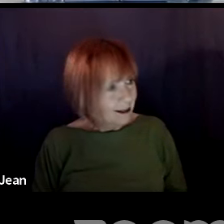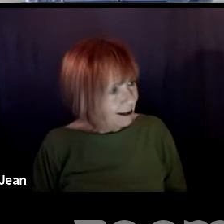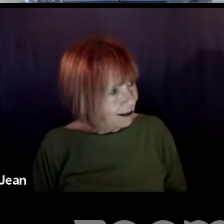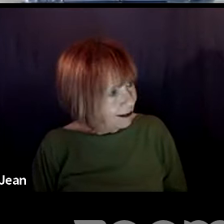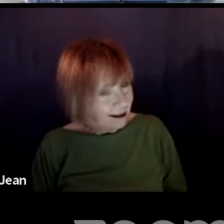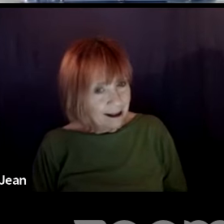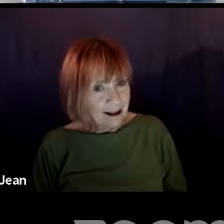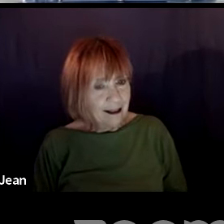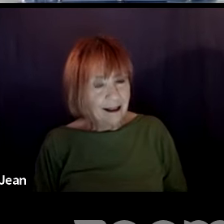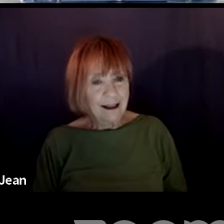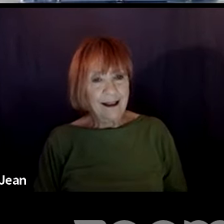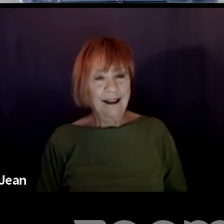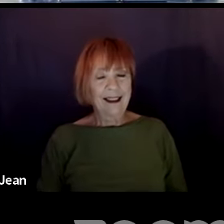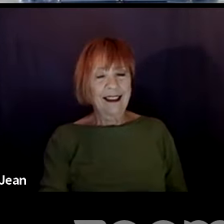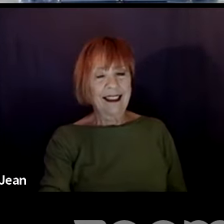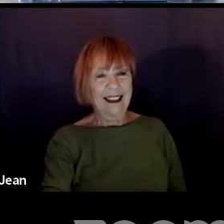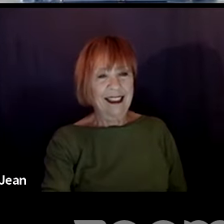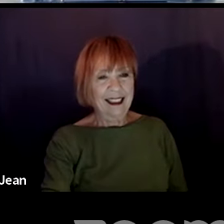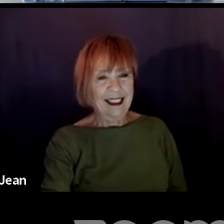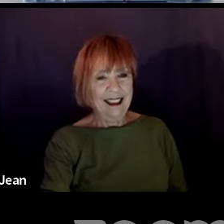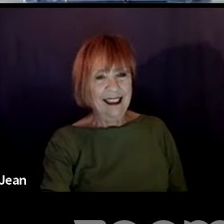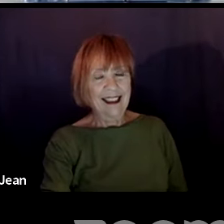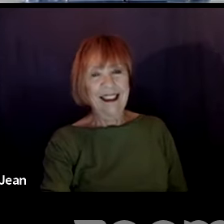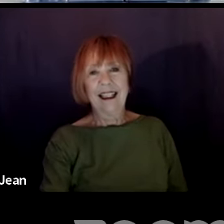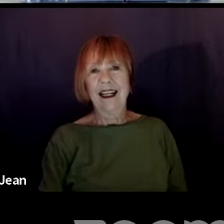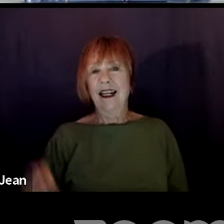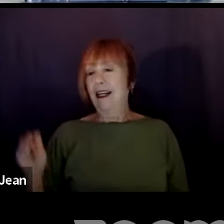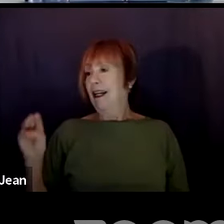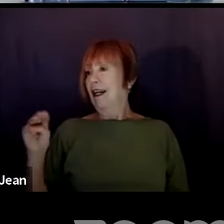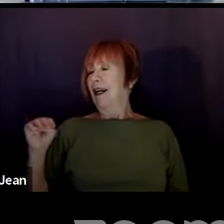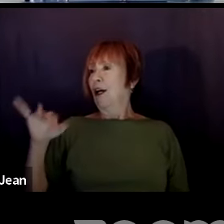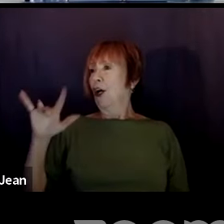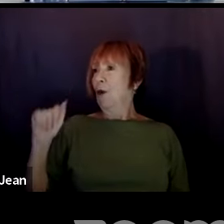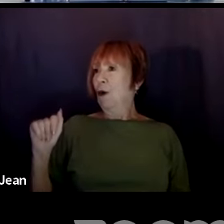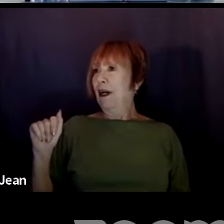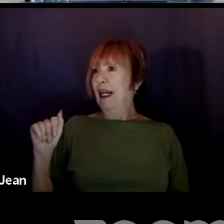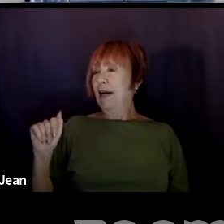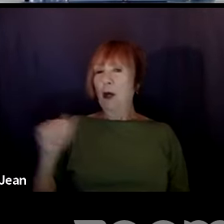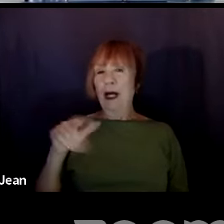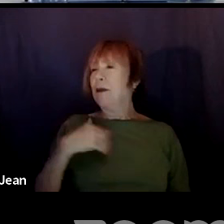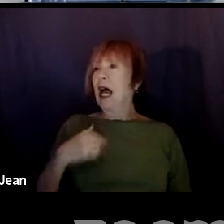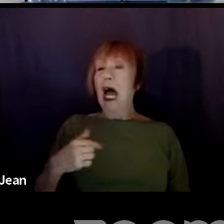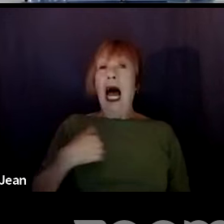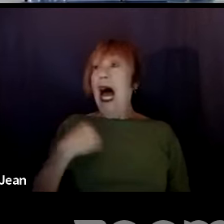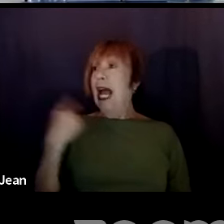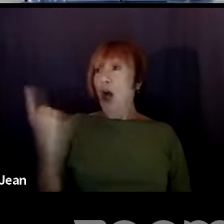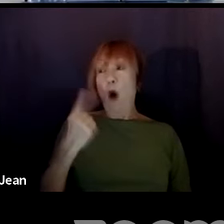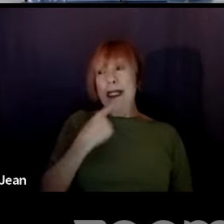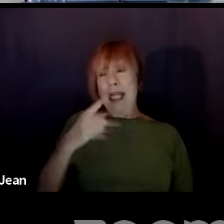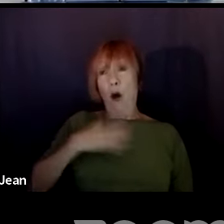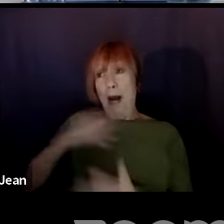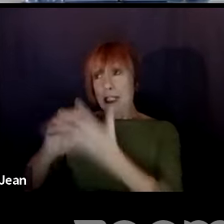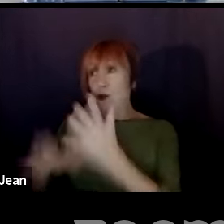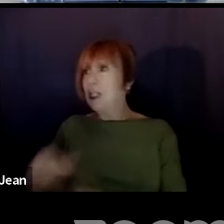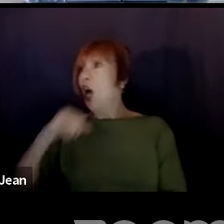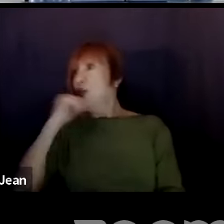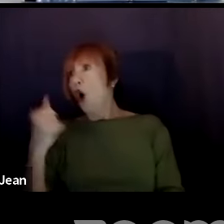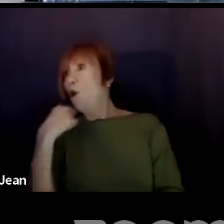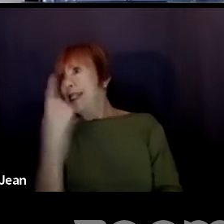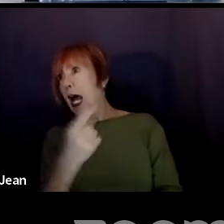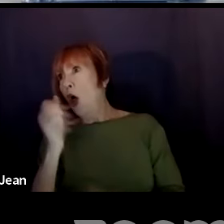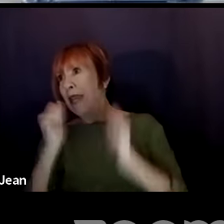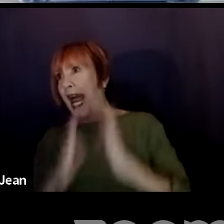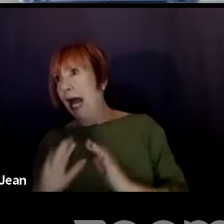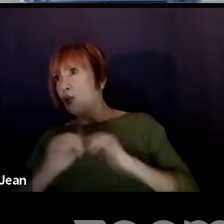Maria? I always tell, I always tell my students, don't tell the actor how to act because then you're, you're